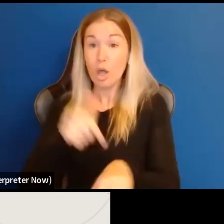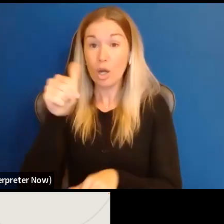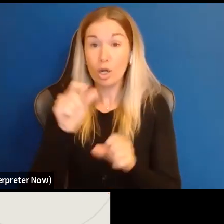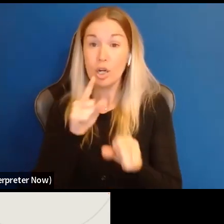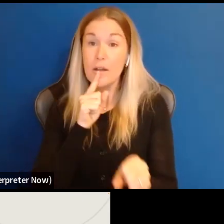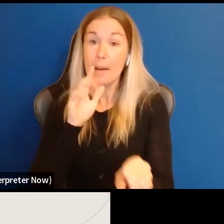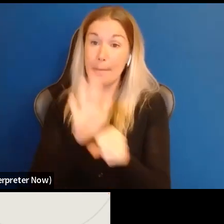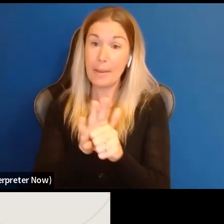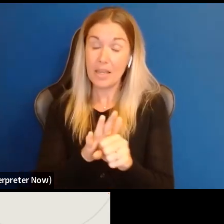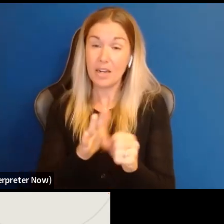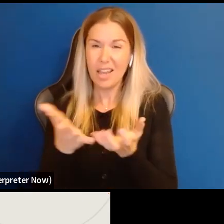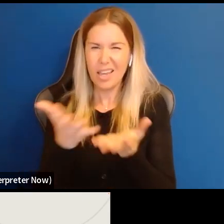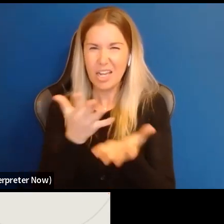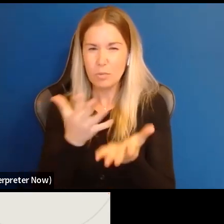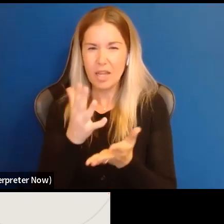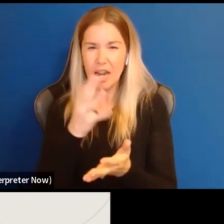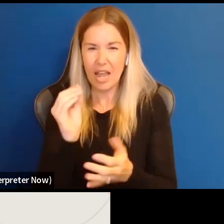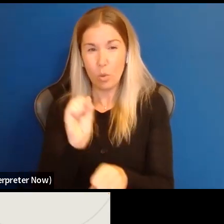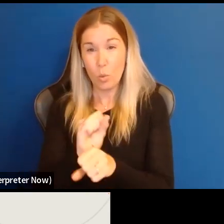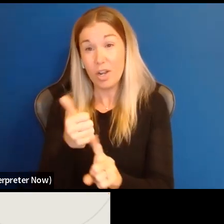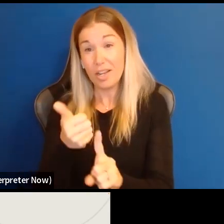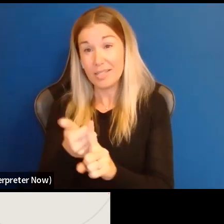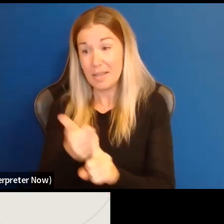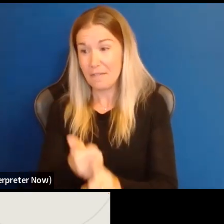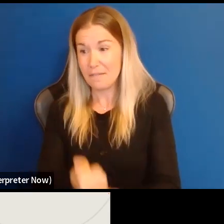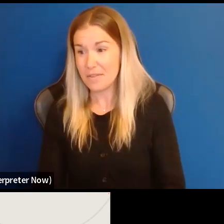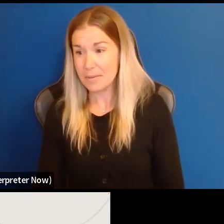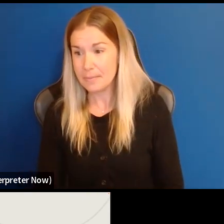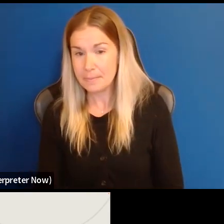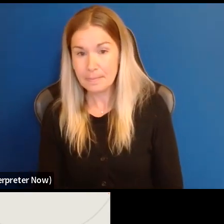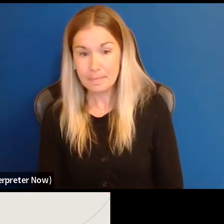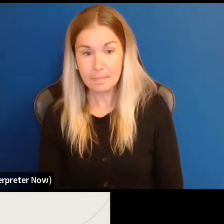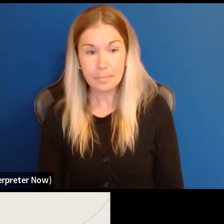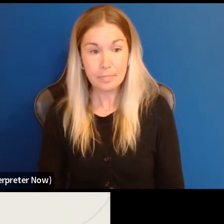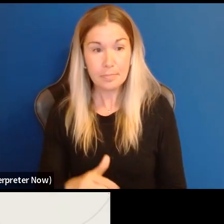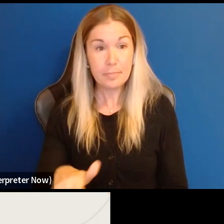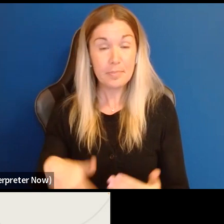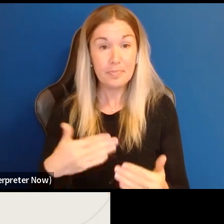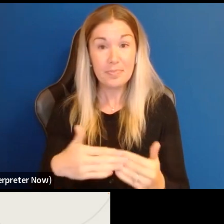of the organization itself. Next slide please.